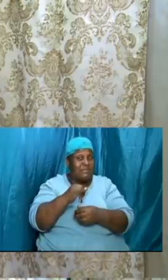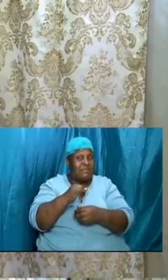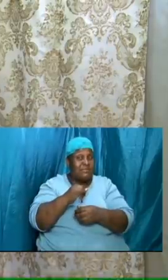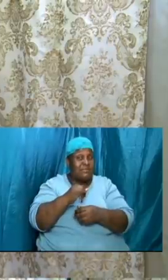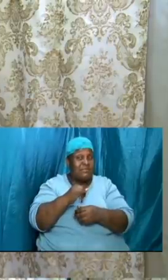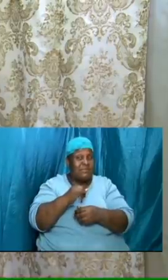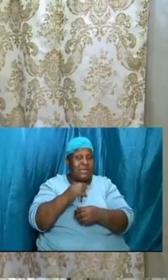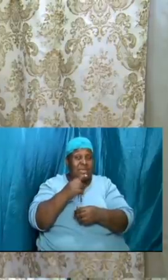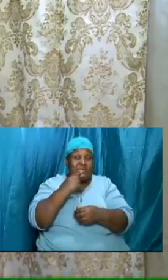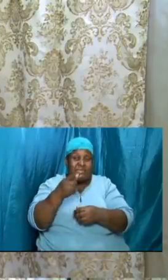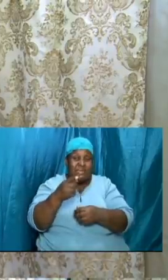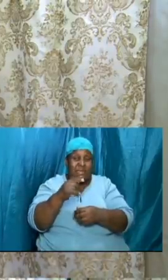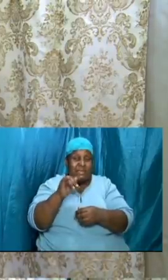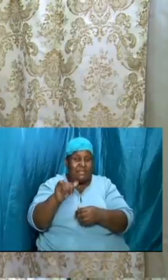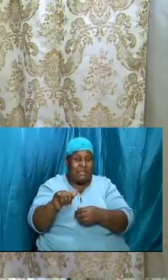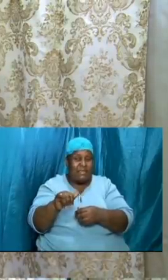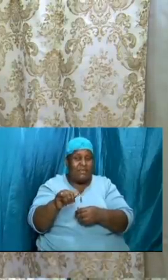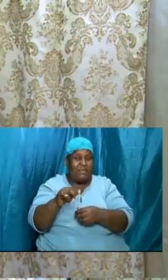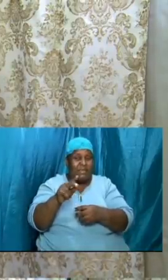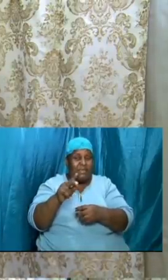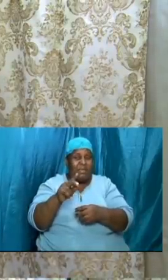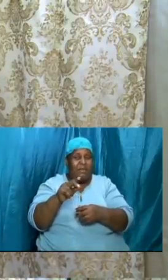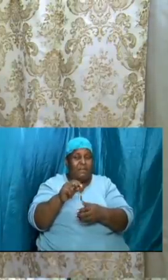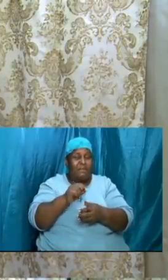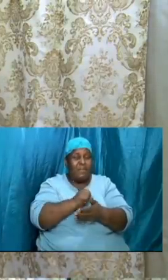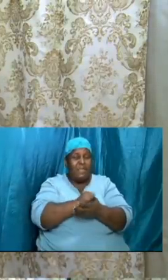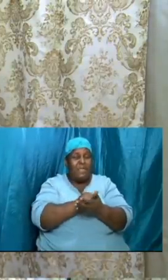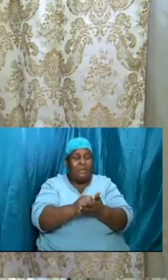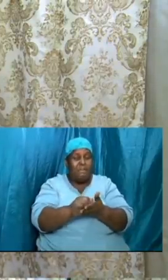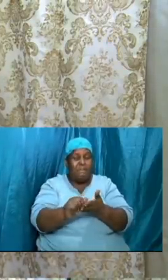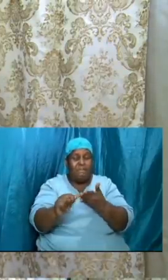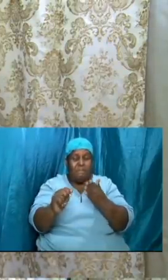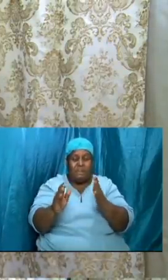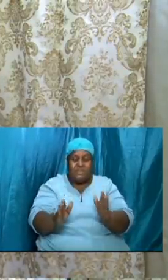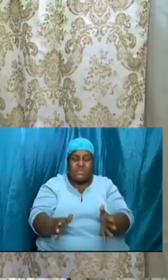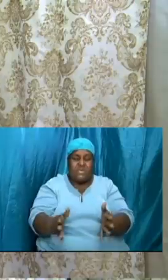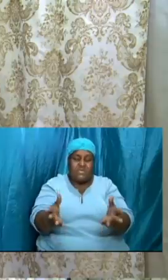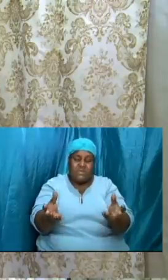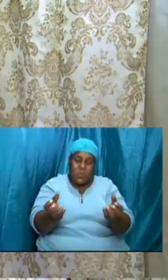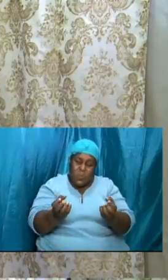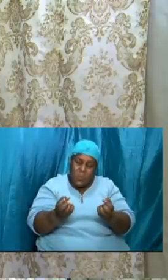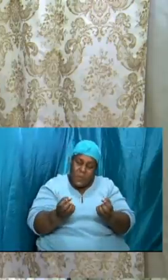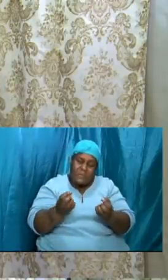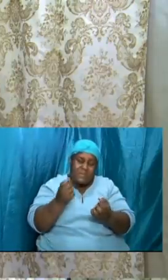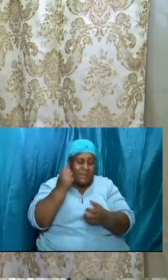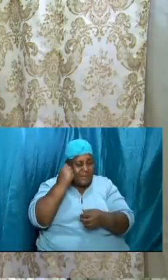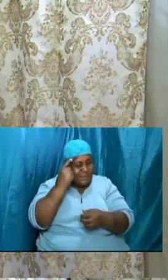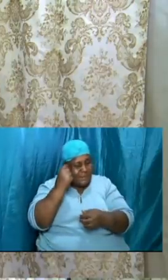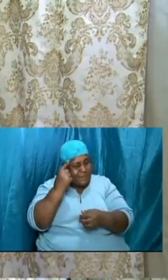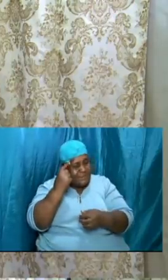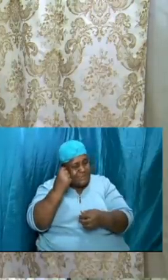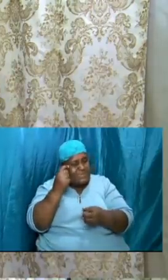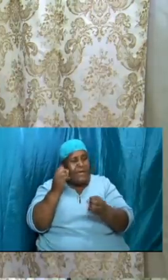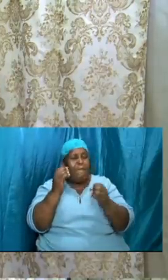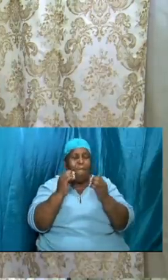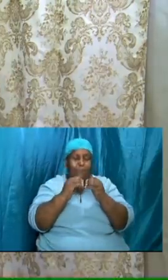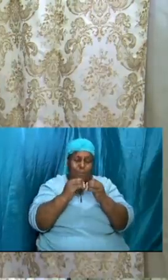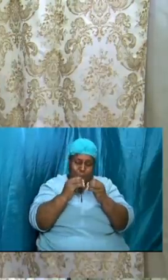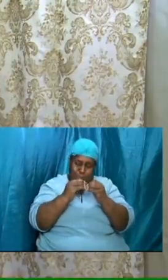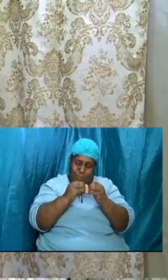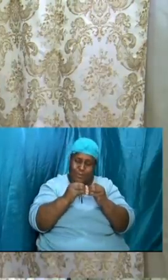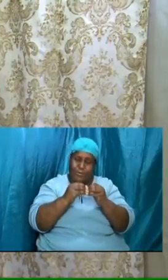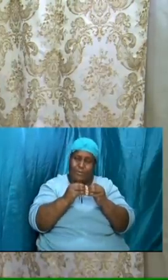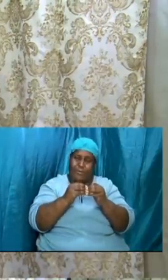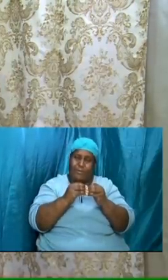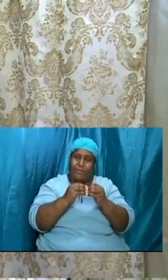to understand particularly these areas a little bit more because somehow